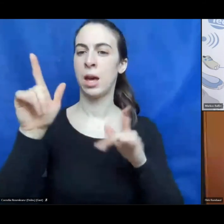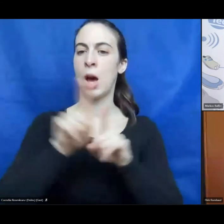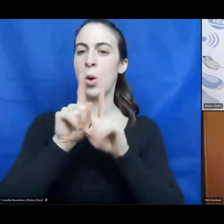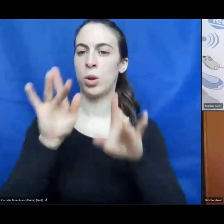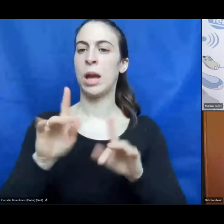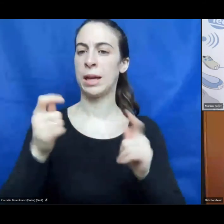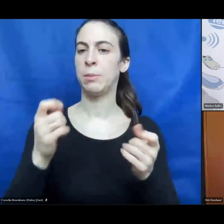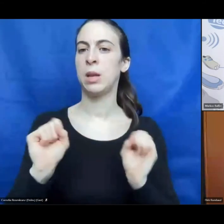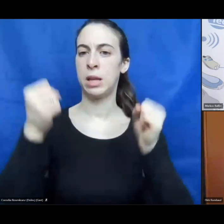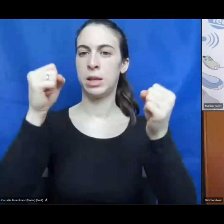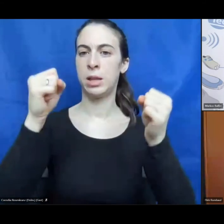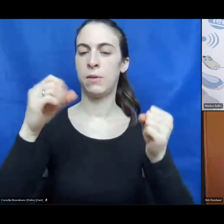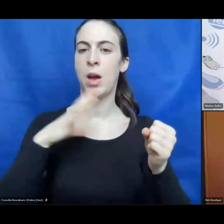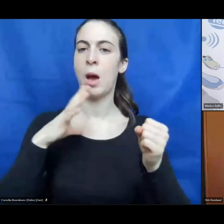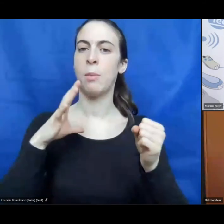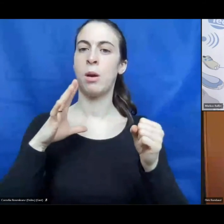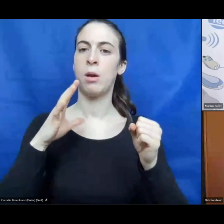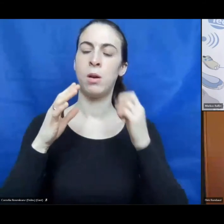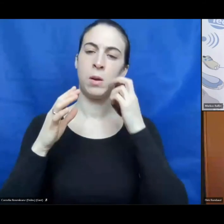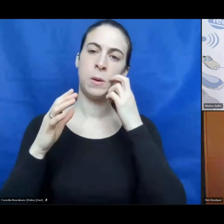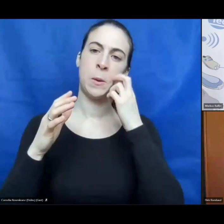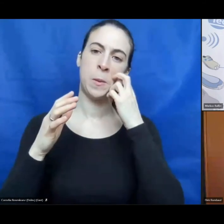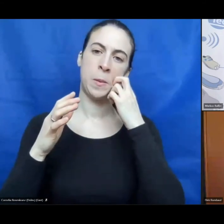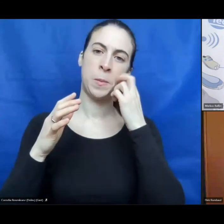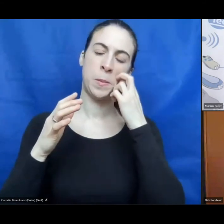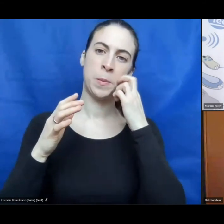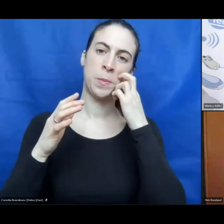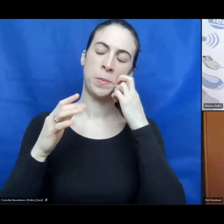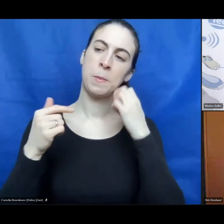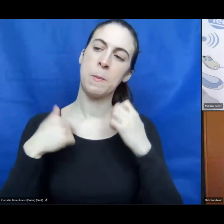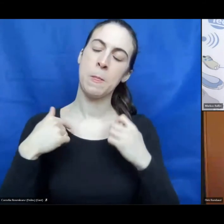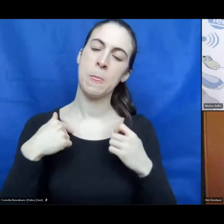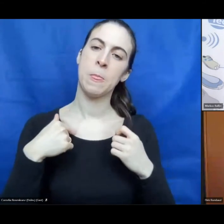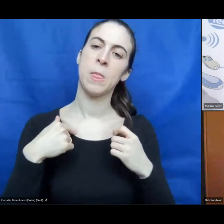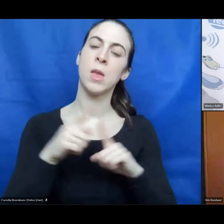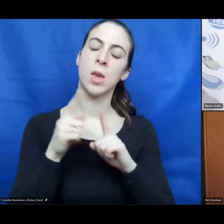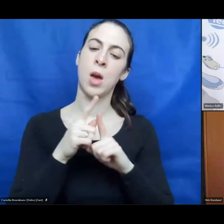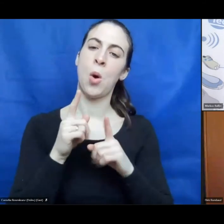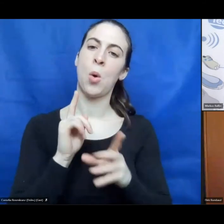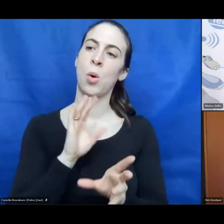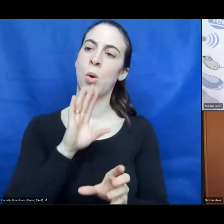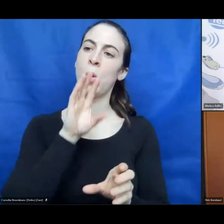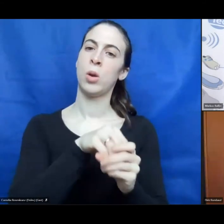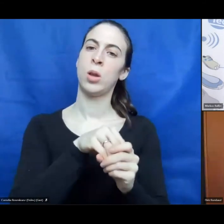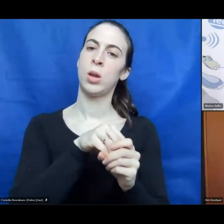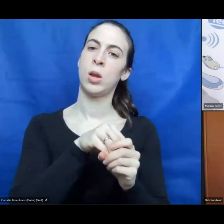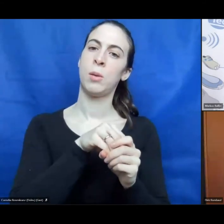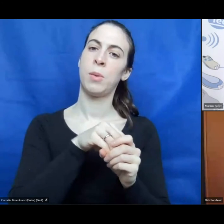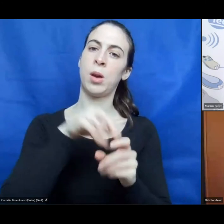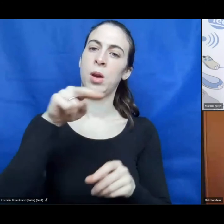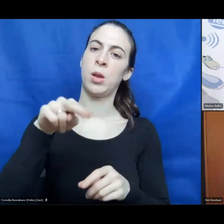Thanks. One of my remarks was, I'm involved within Neuroworks.